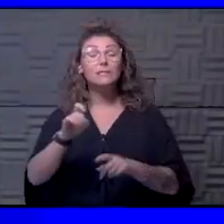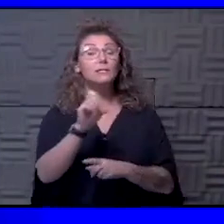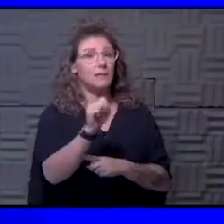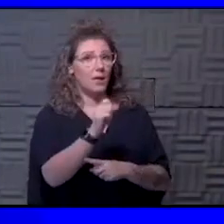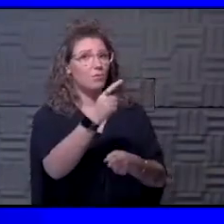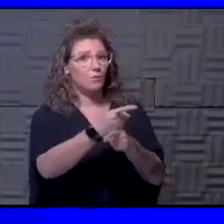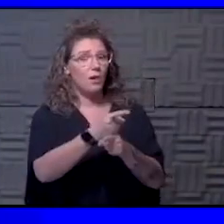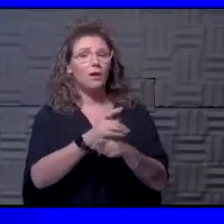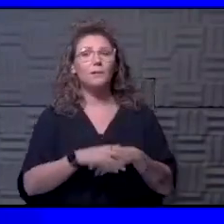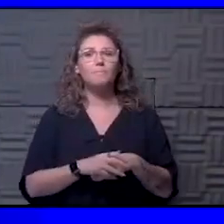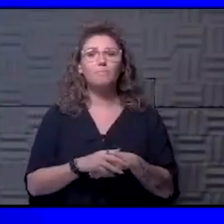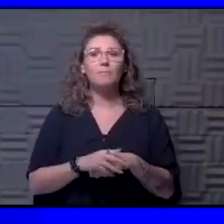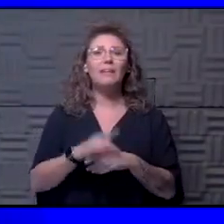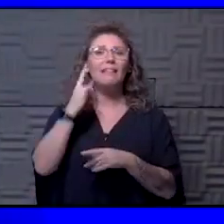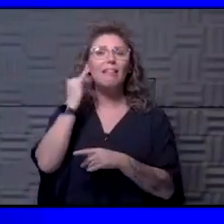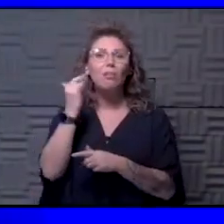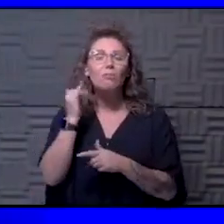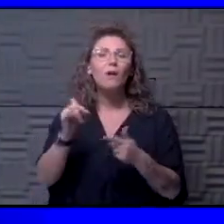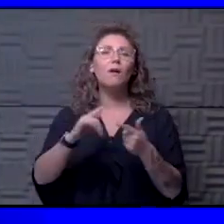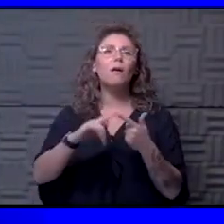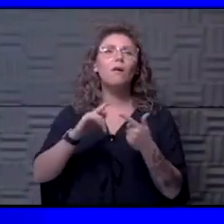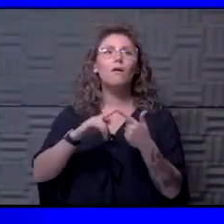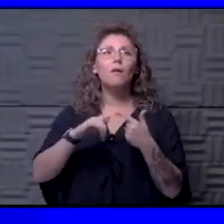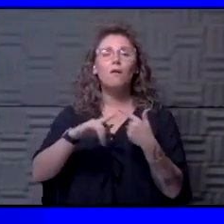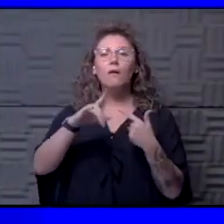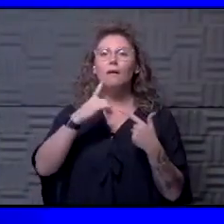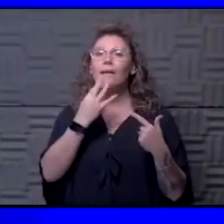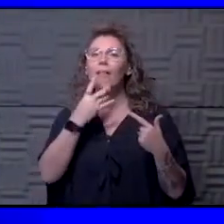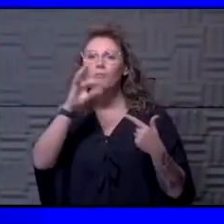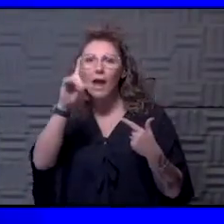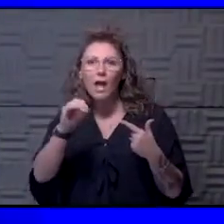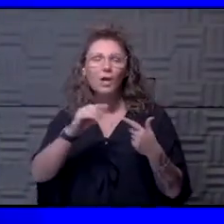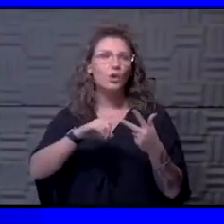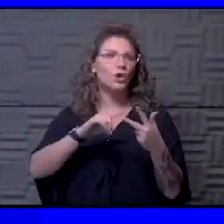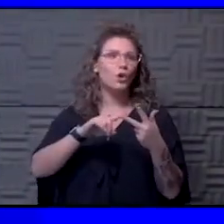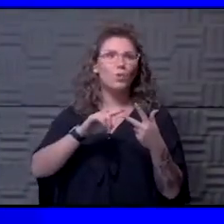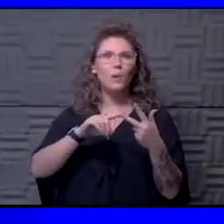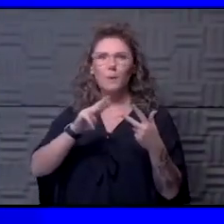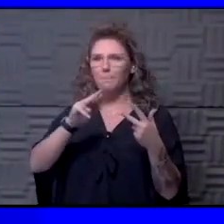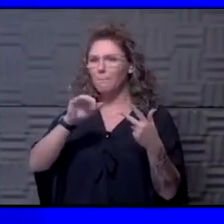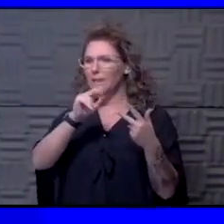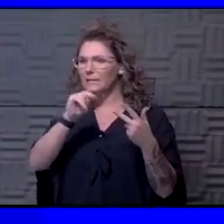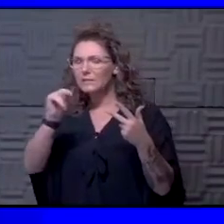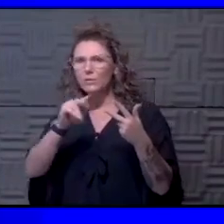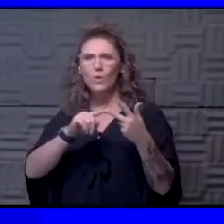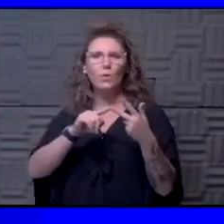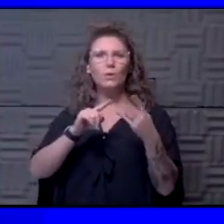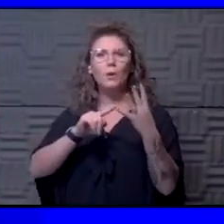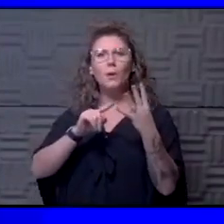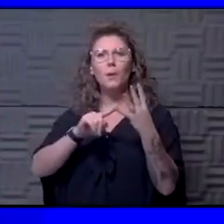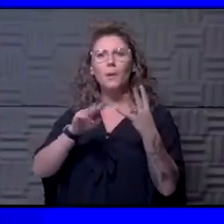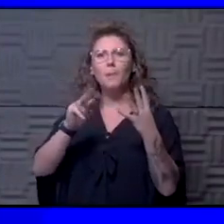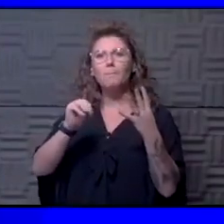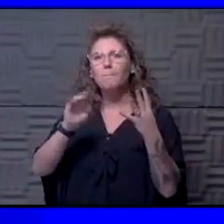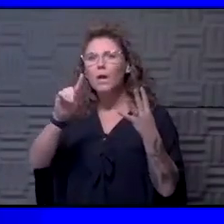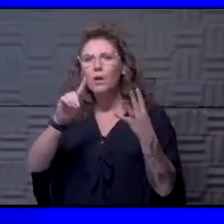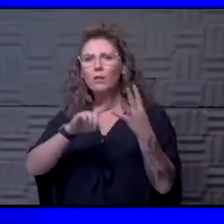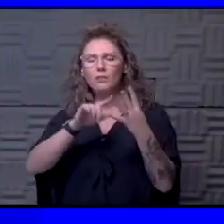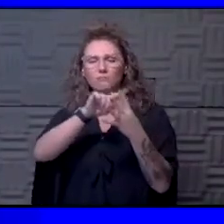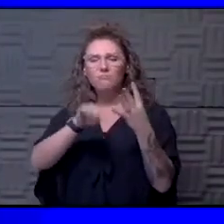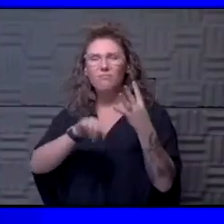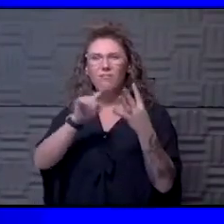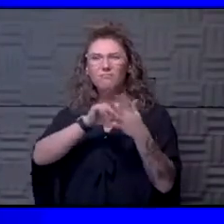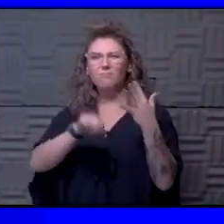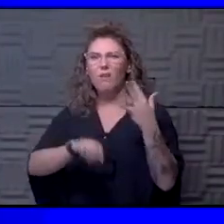correct. So there was Colorado and California initially. I think other states have gotten it now. Minnesota, maybe Maryland. I've seen some other reports about